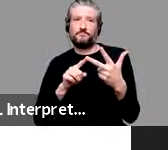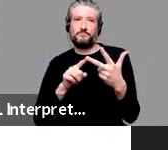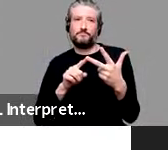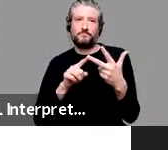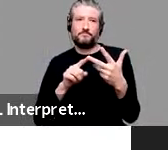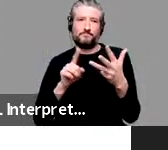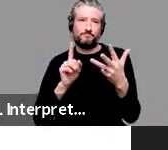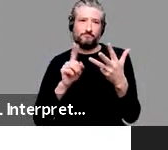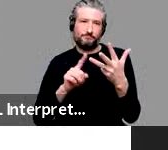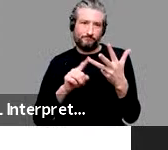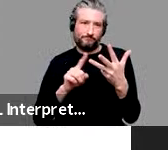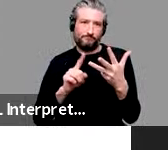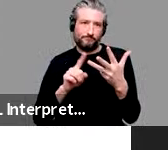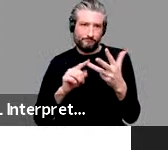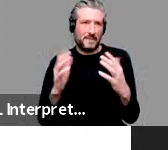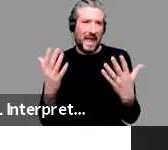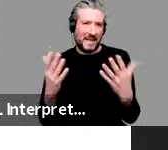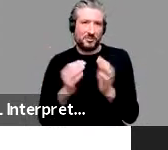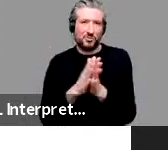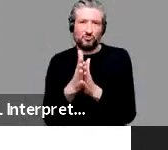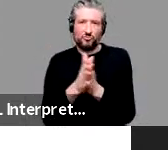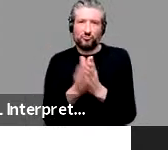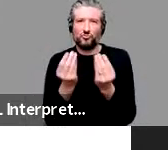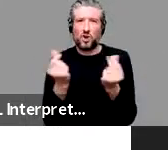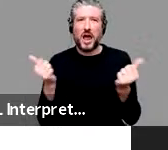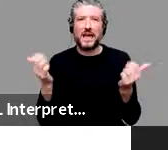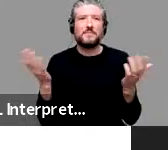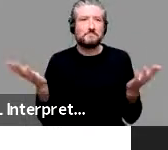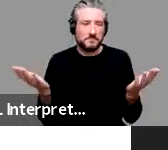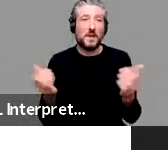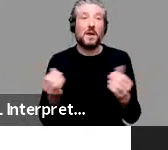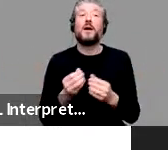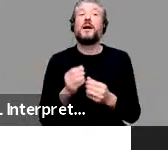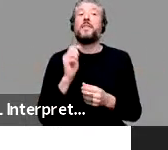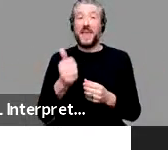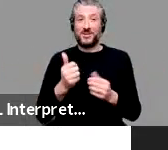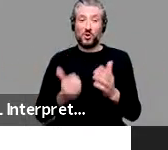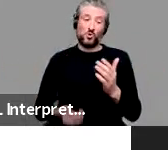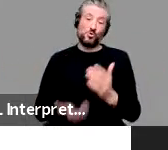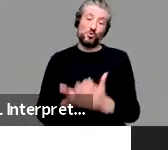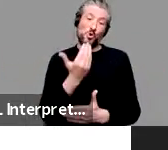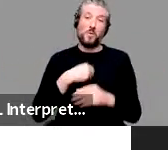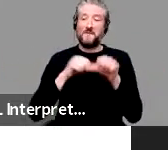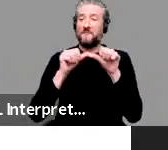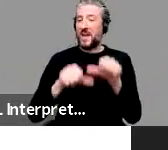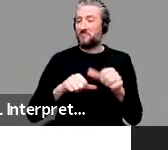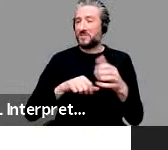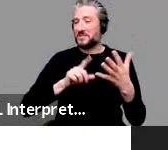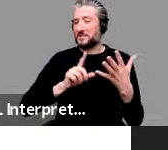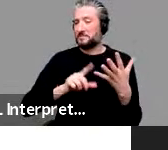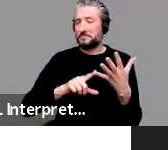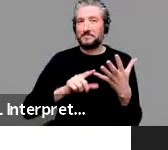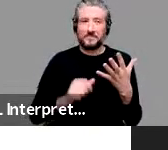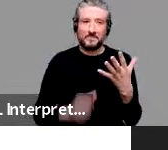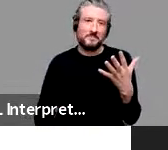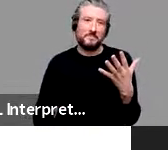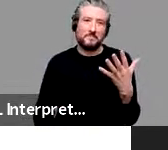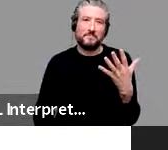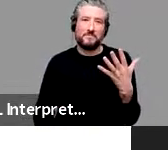You may as well fart your hands dry. And this was my new favorite. Yeah, sex is cool, but have you ever